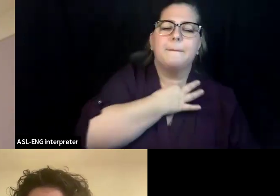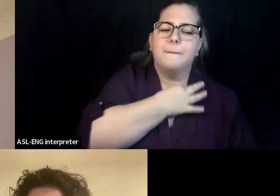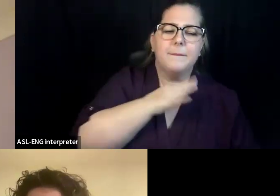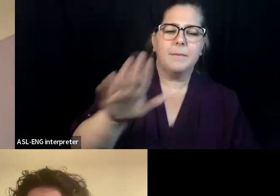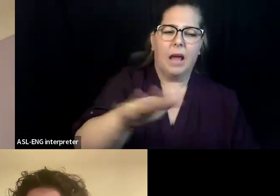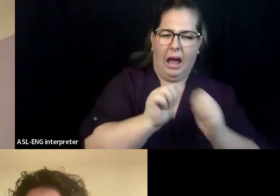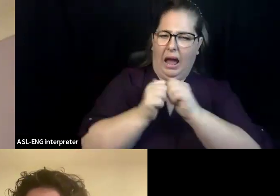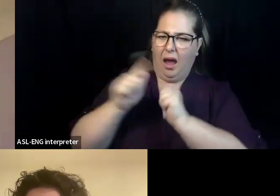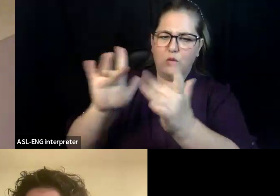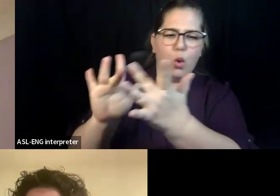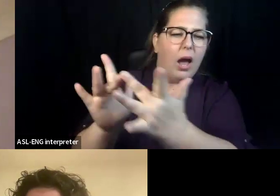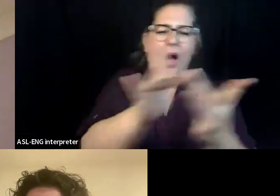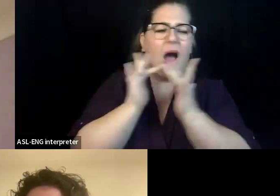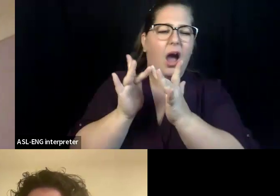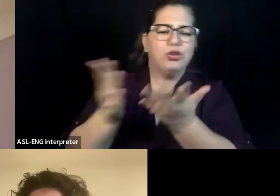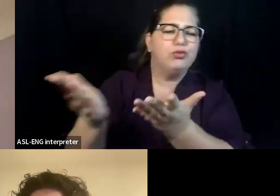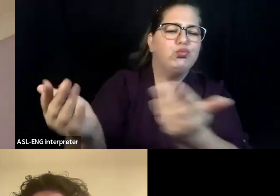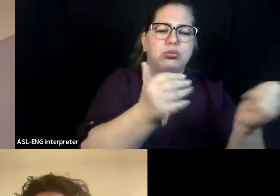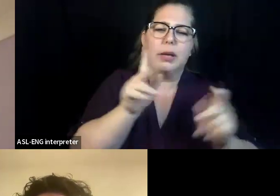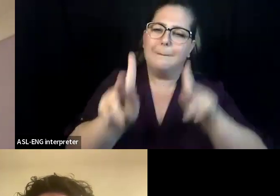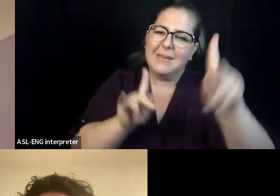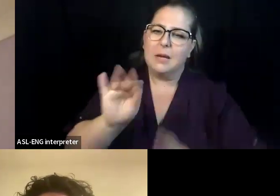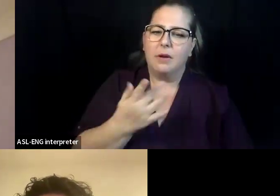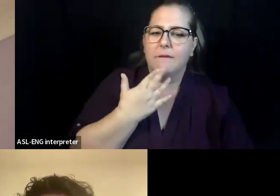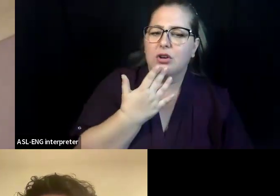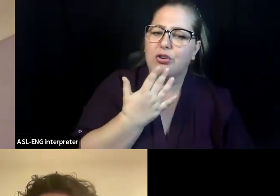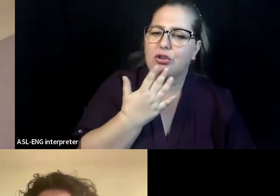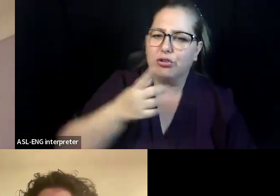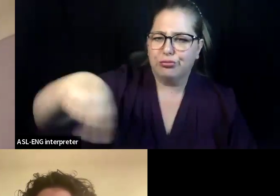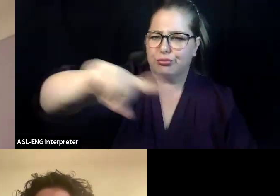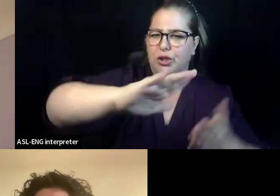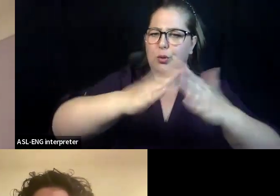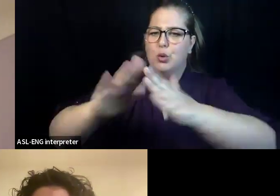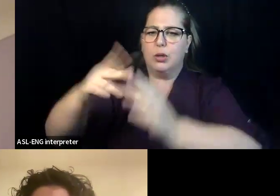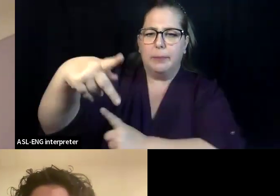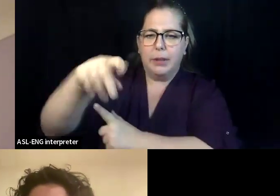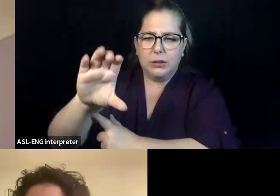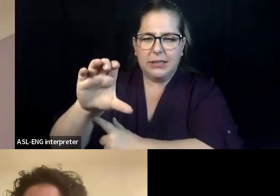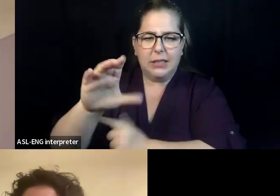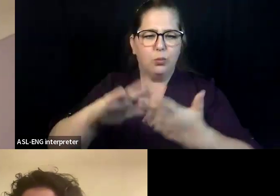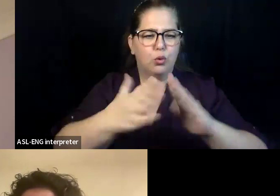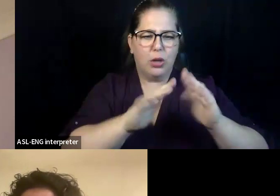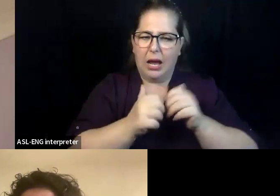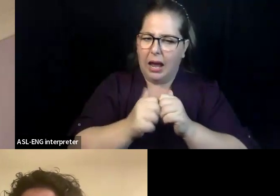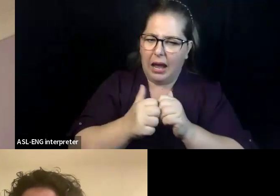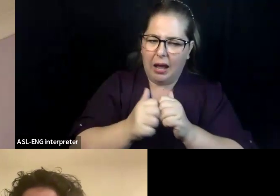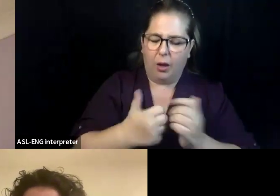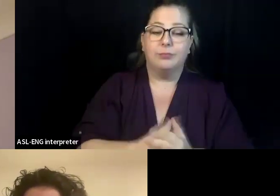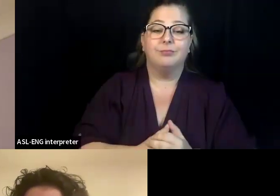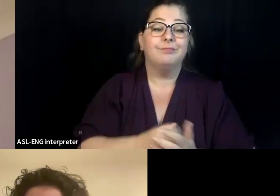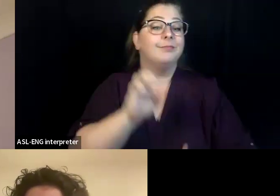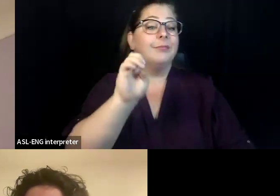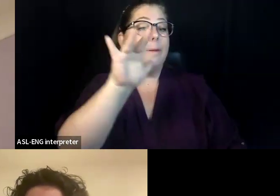Thank you. Um, I think Nika would be great. Yeah. I think part of the beauty of the,